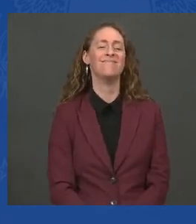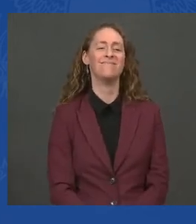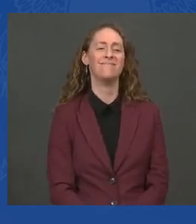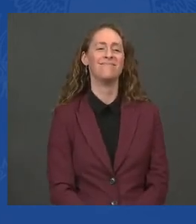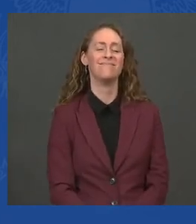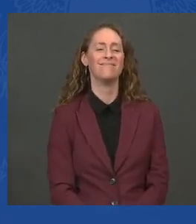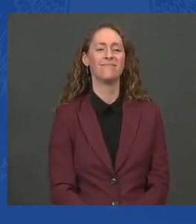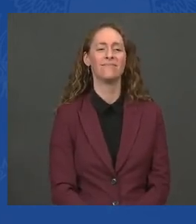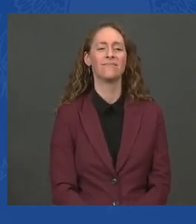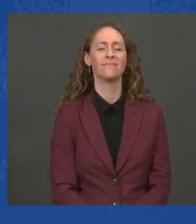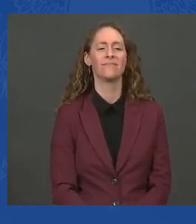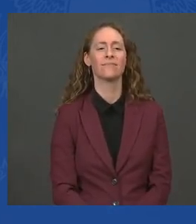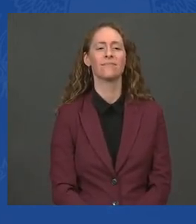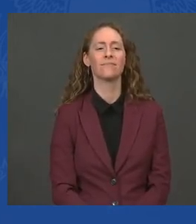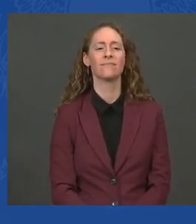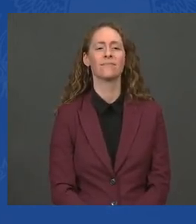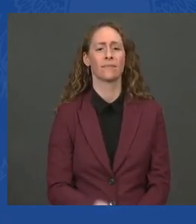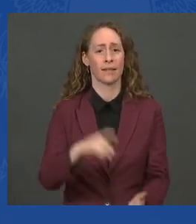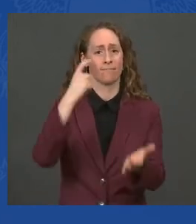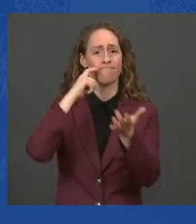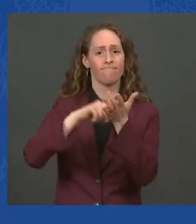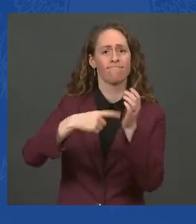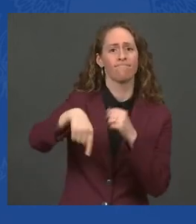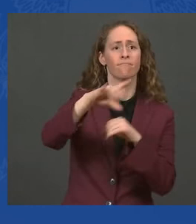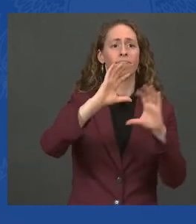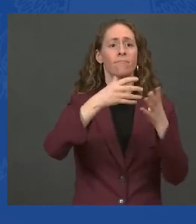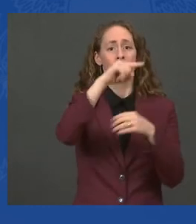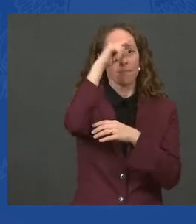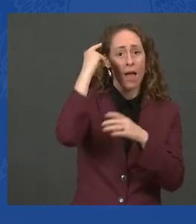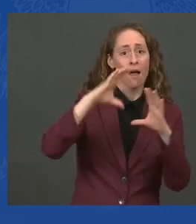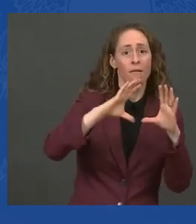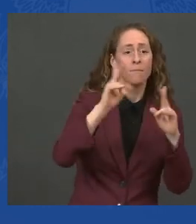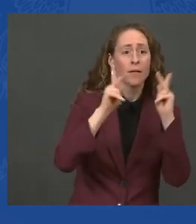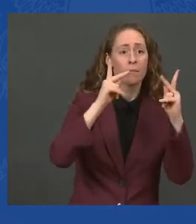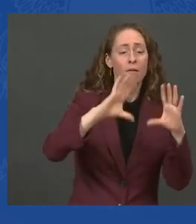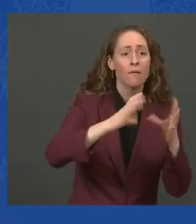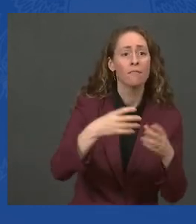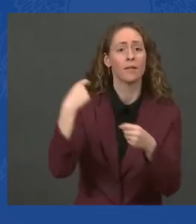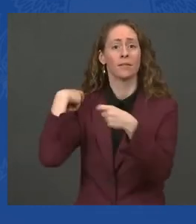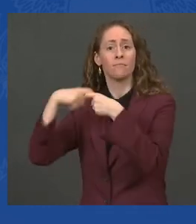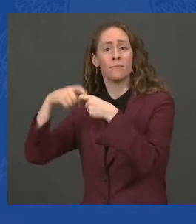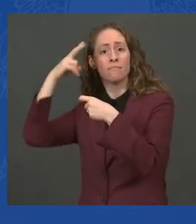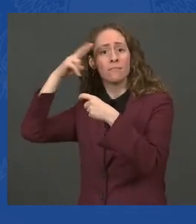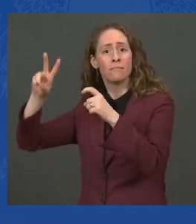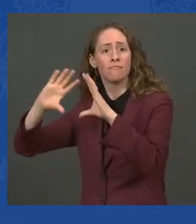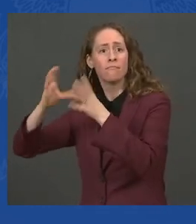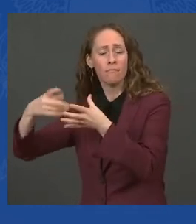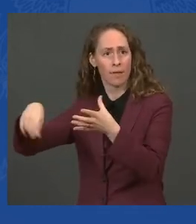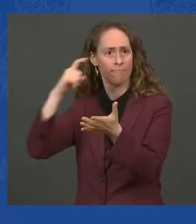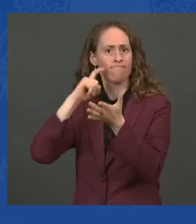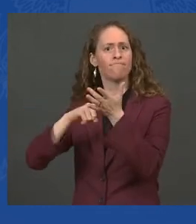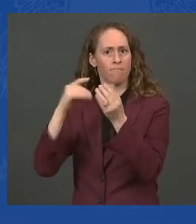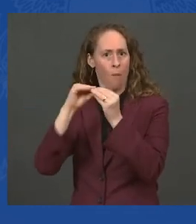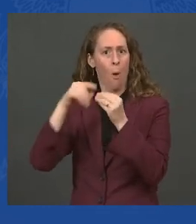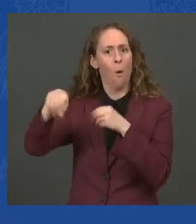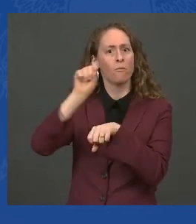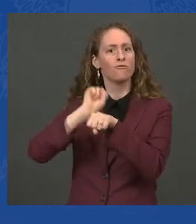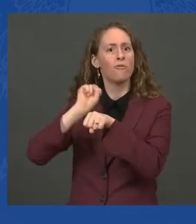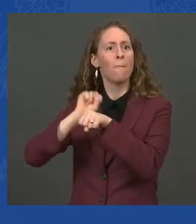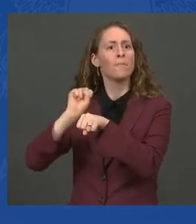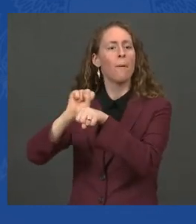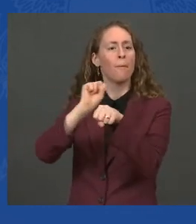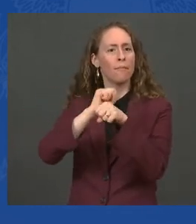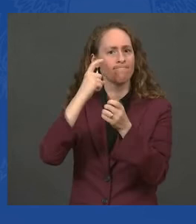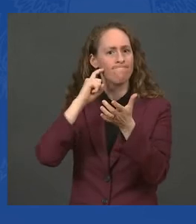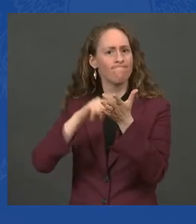is also dropping sharply. But that's not just jobs that are up. Wages are up, especially for hardworking